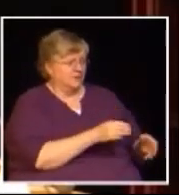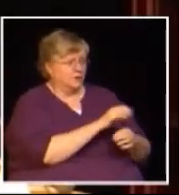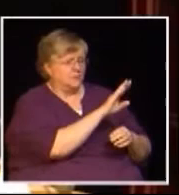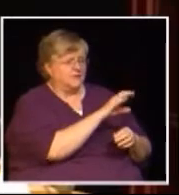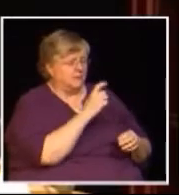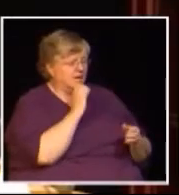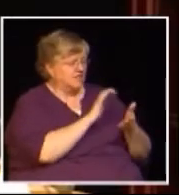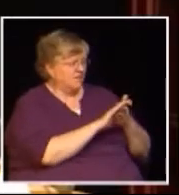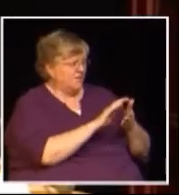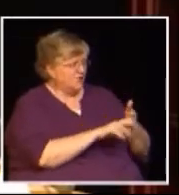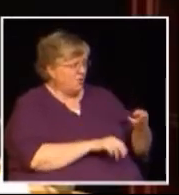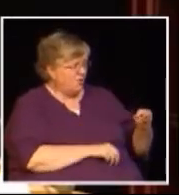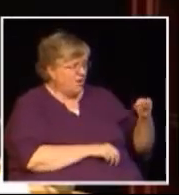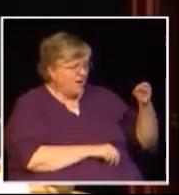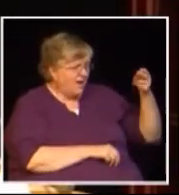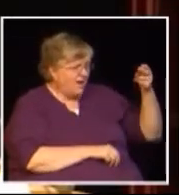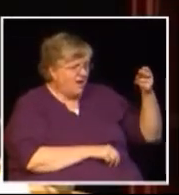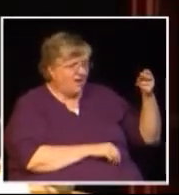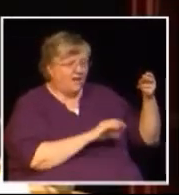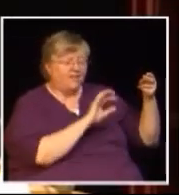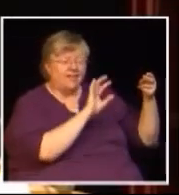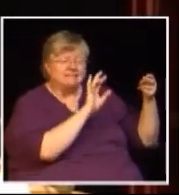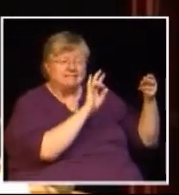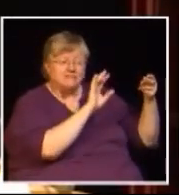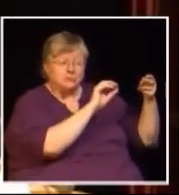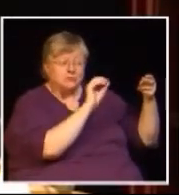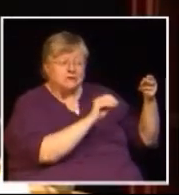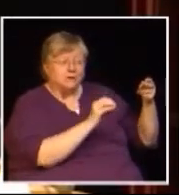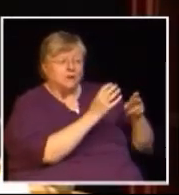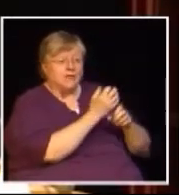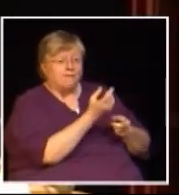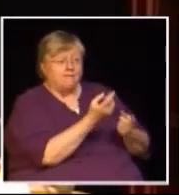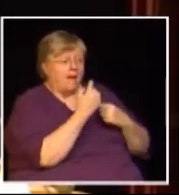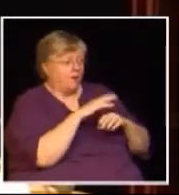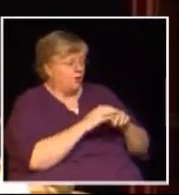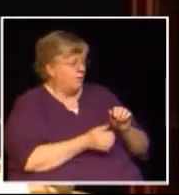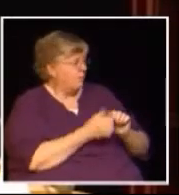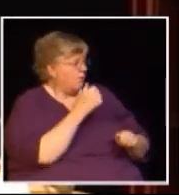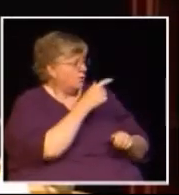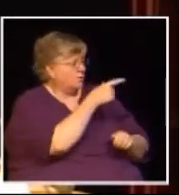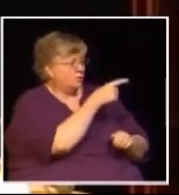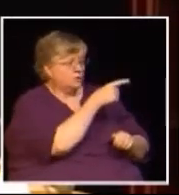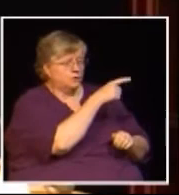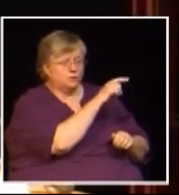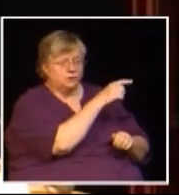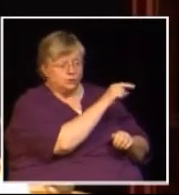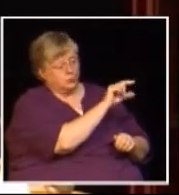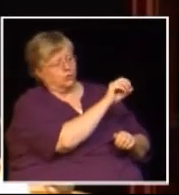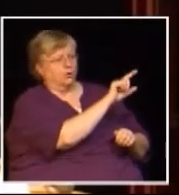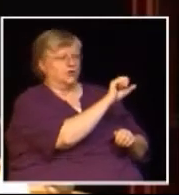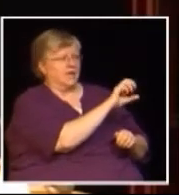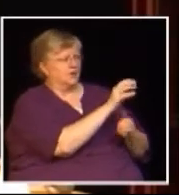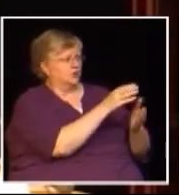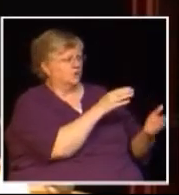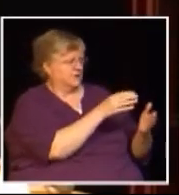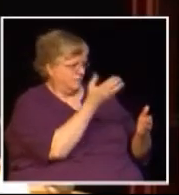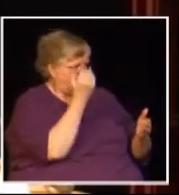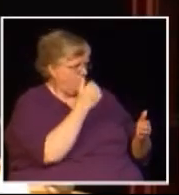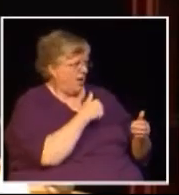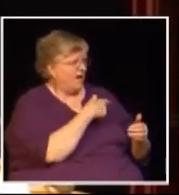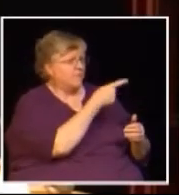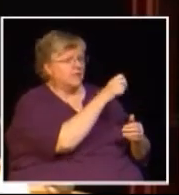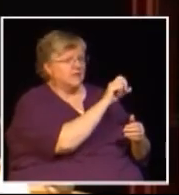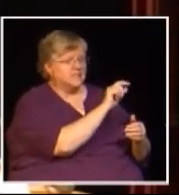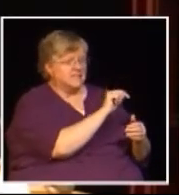dollar being high and that's 7% which we get back on most goods and services that used to have the